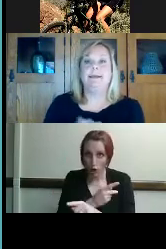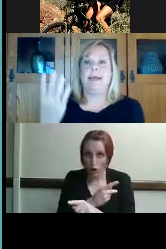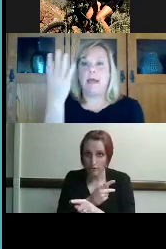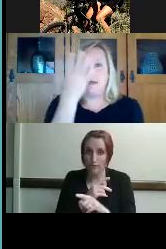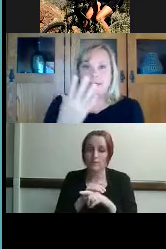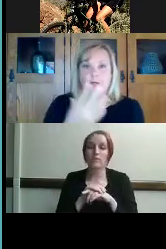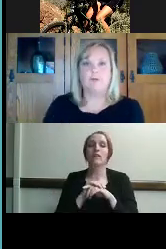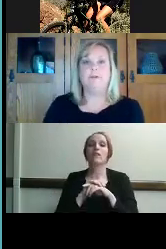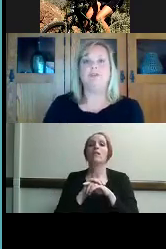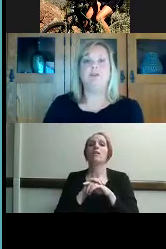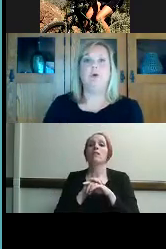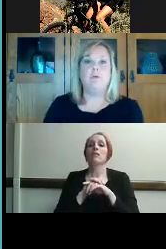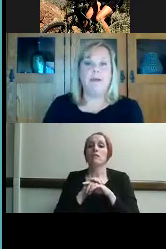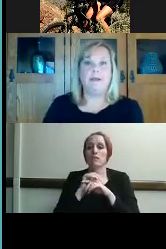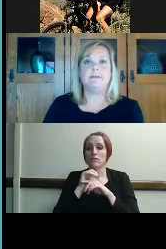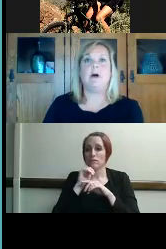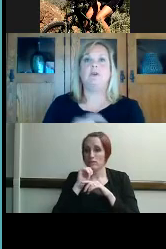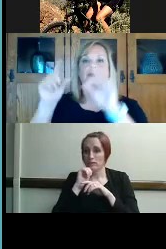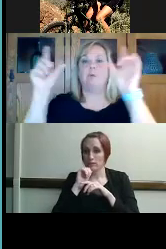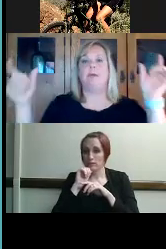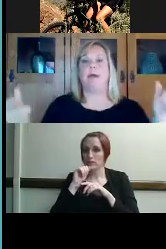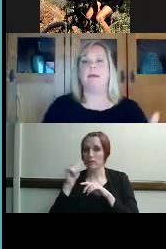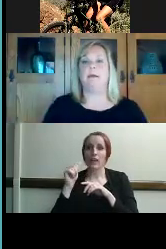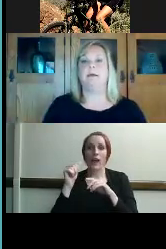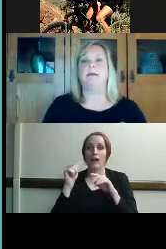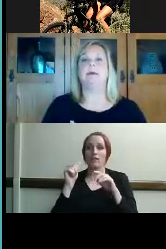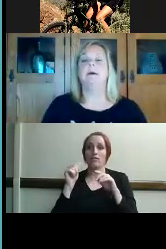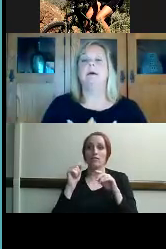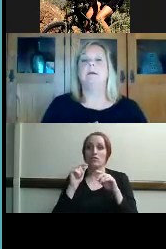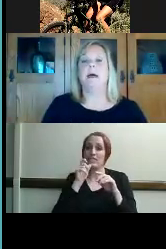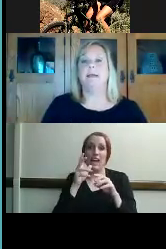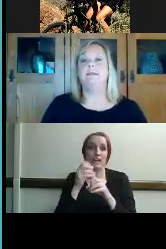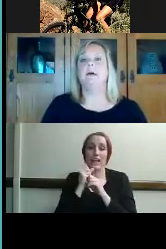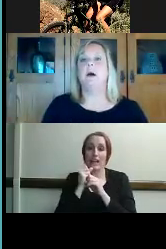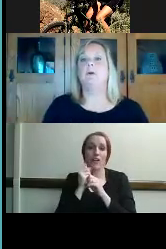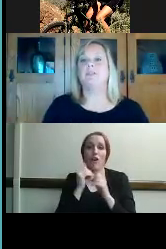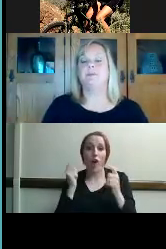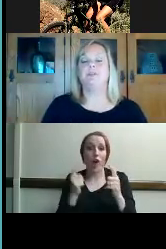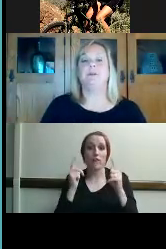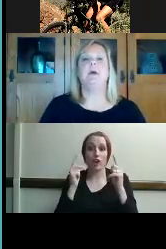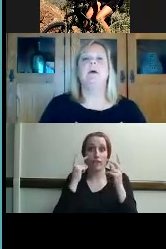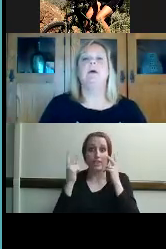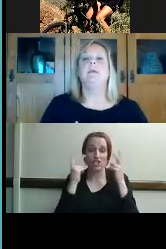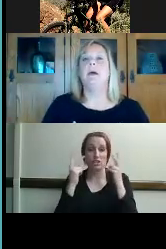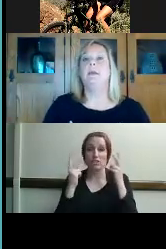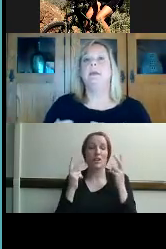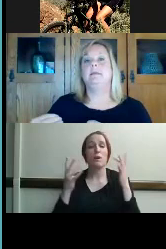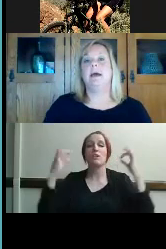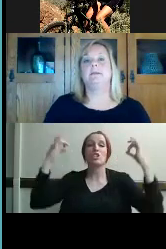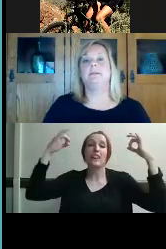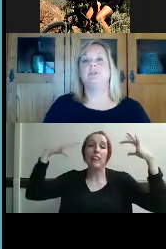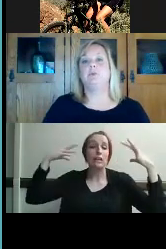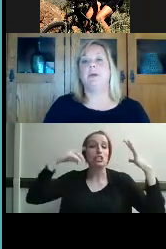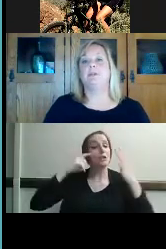not seeing any central vision no face all she's really getting is light uh perception then